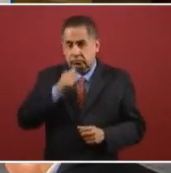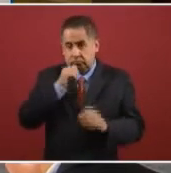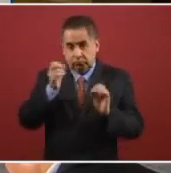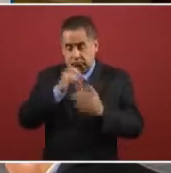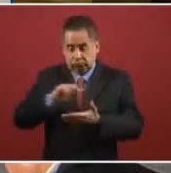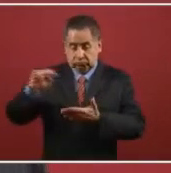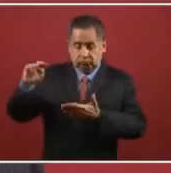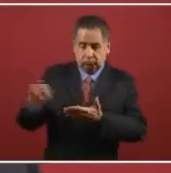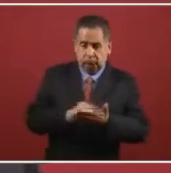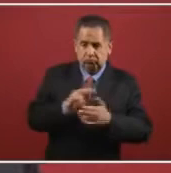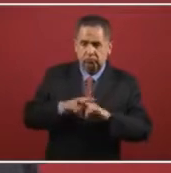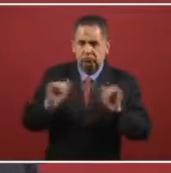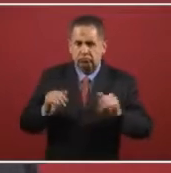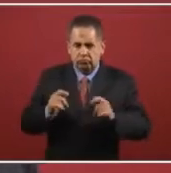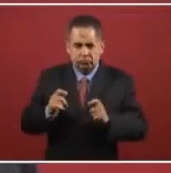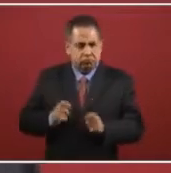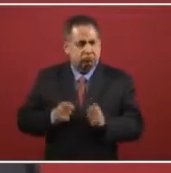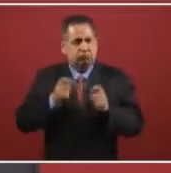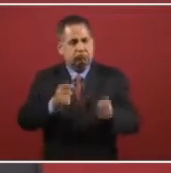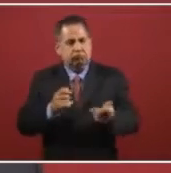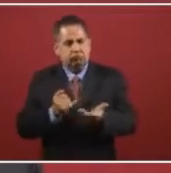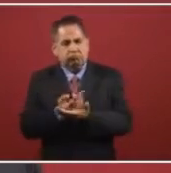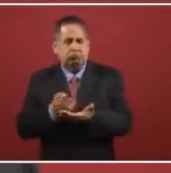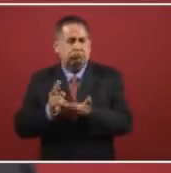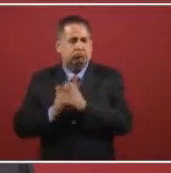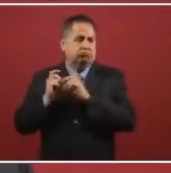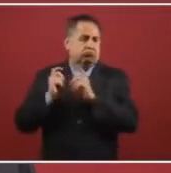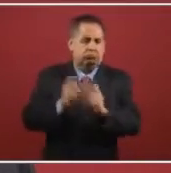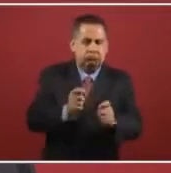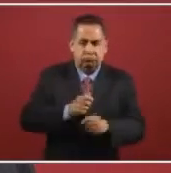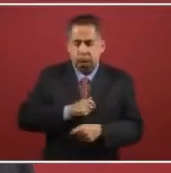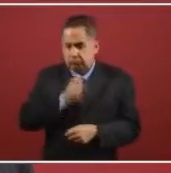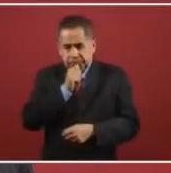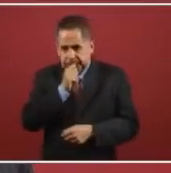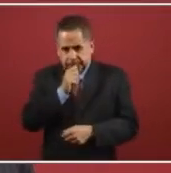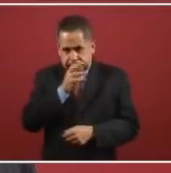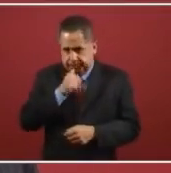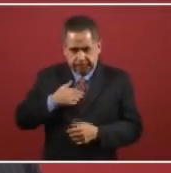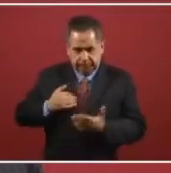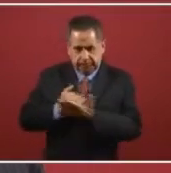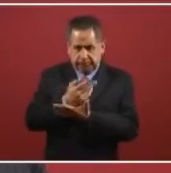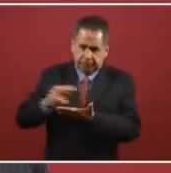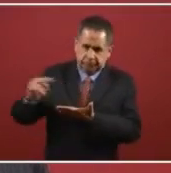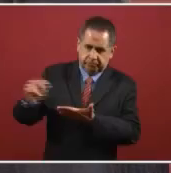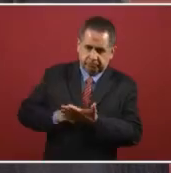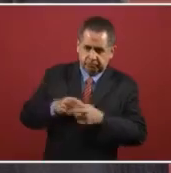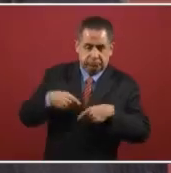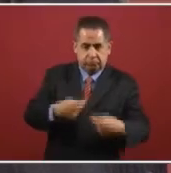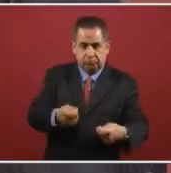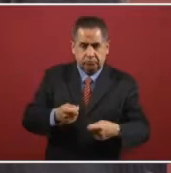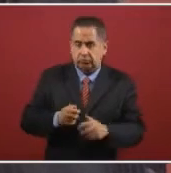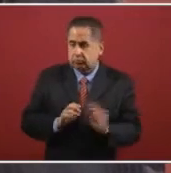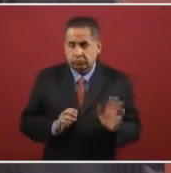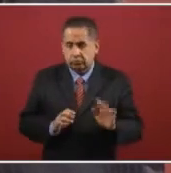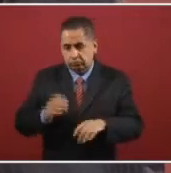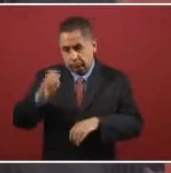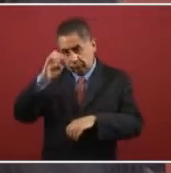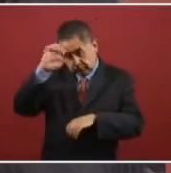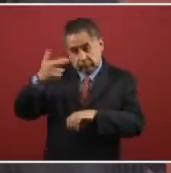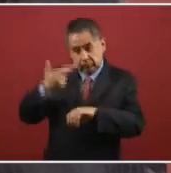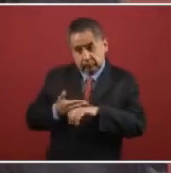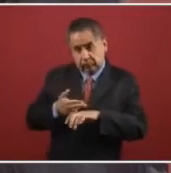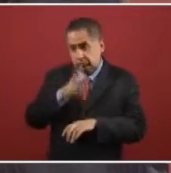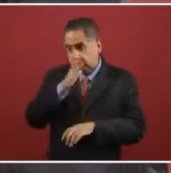I haven't signed any person to be hired